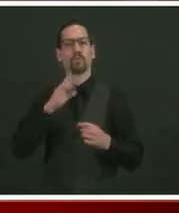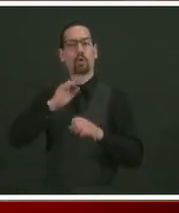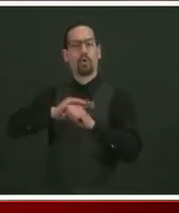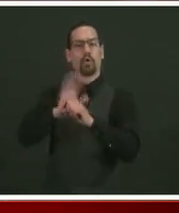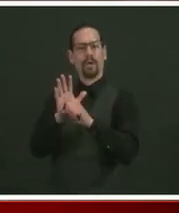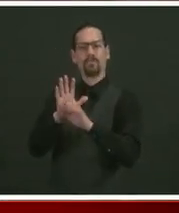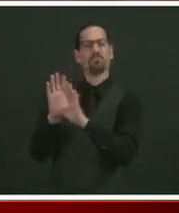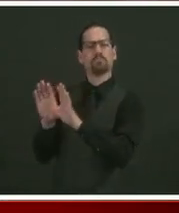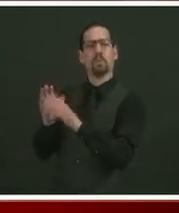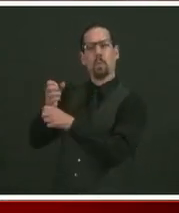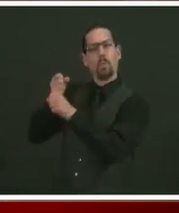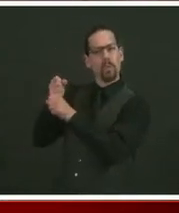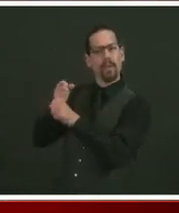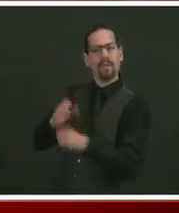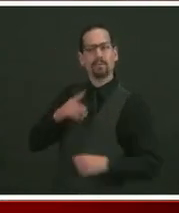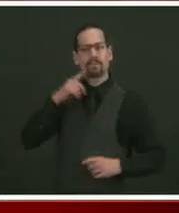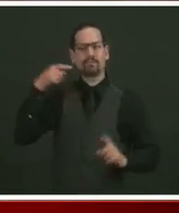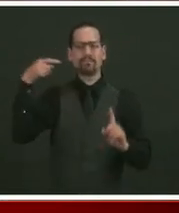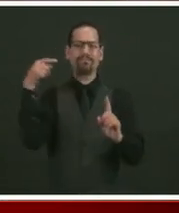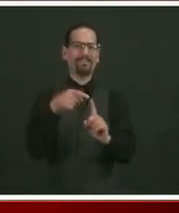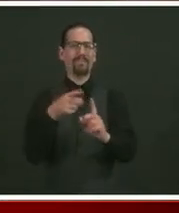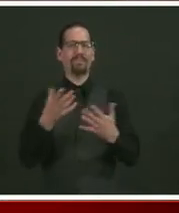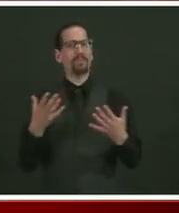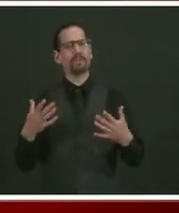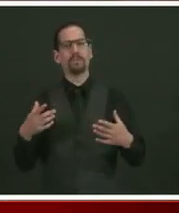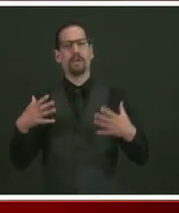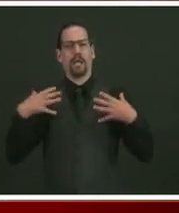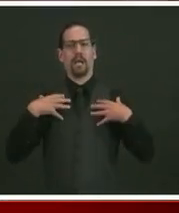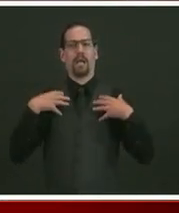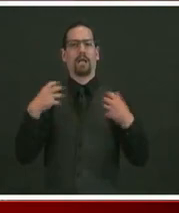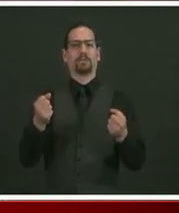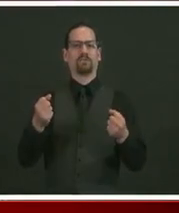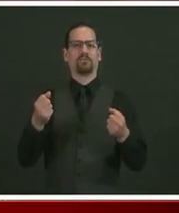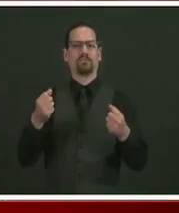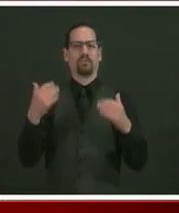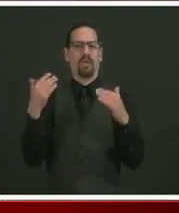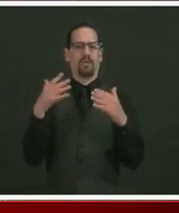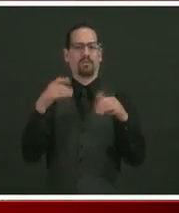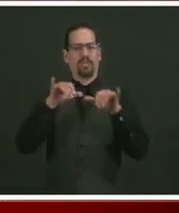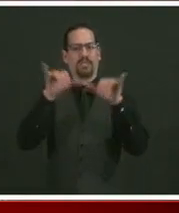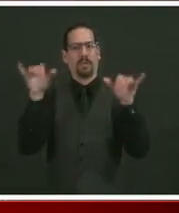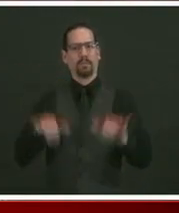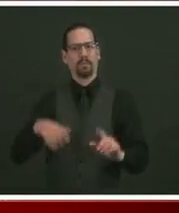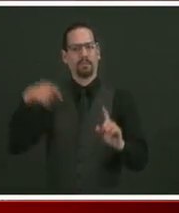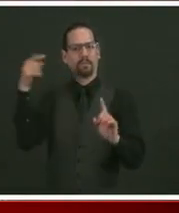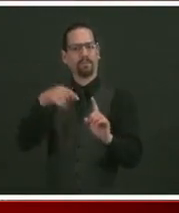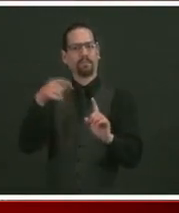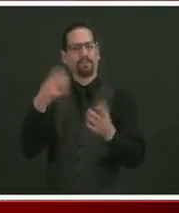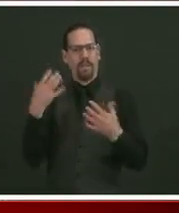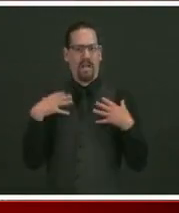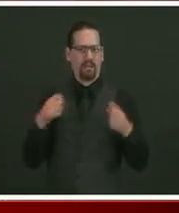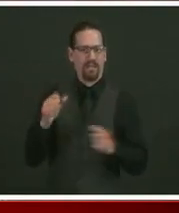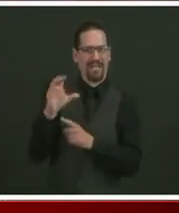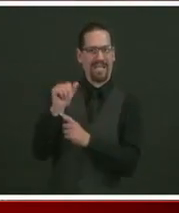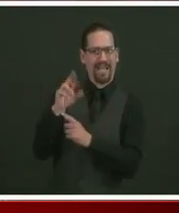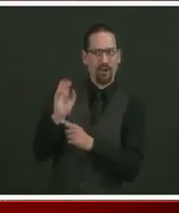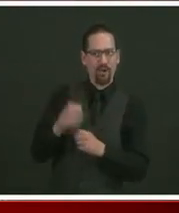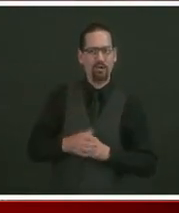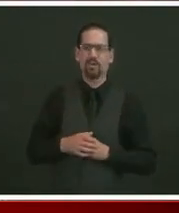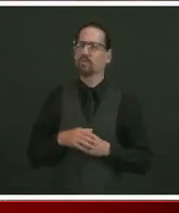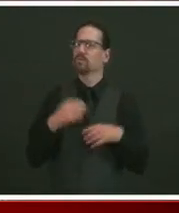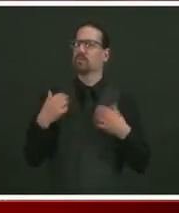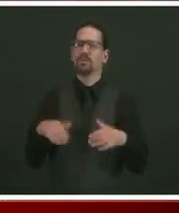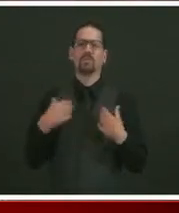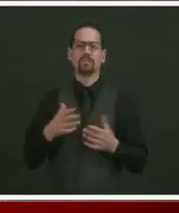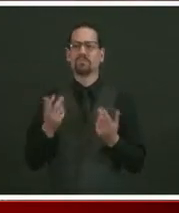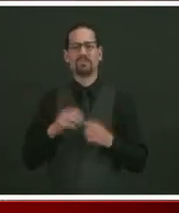system. Talking about our health care system. Obviously, as we've lived through and been fighting